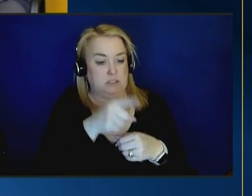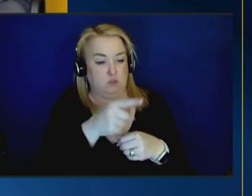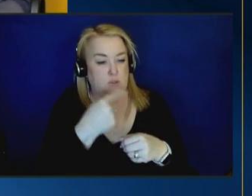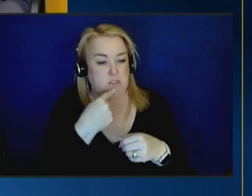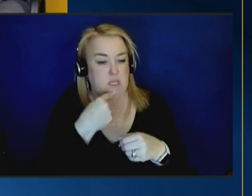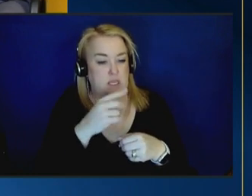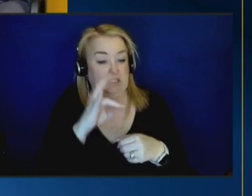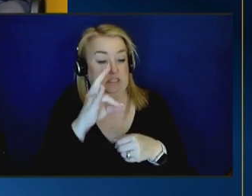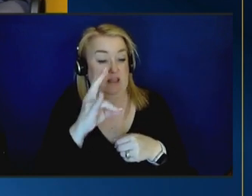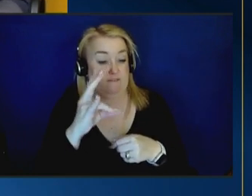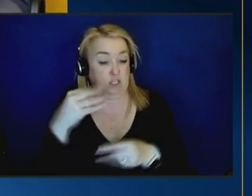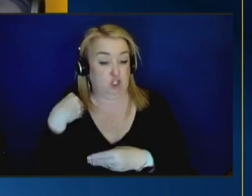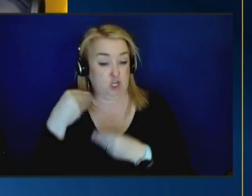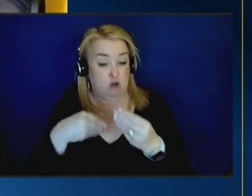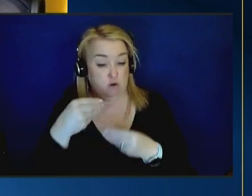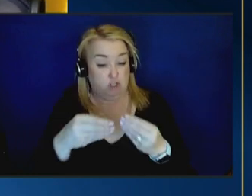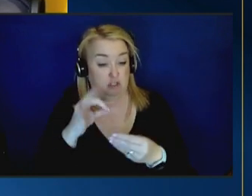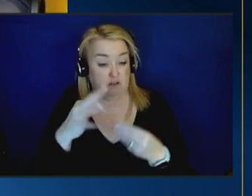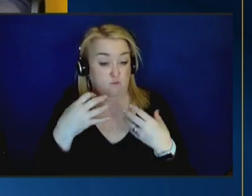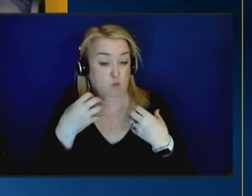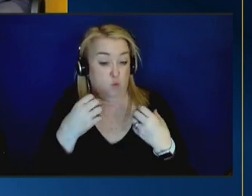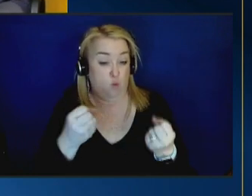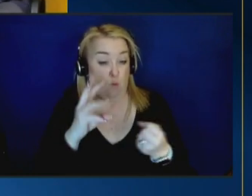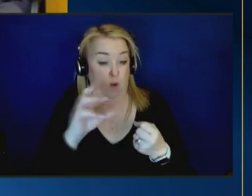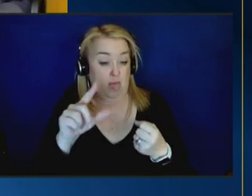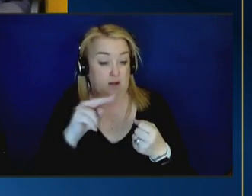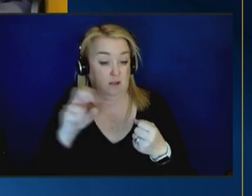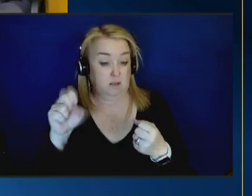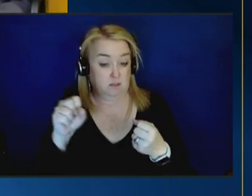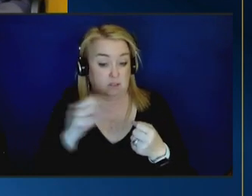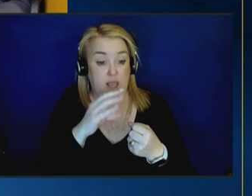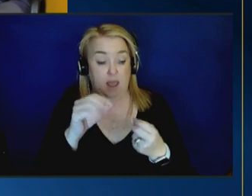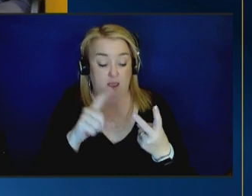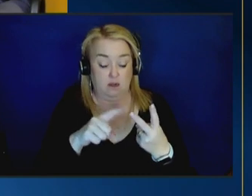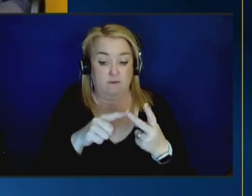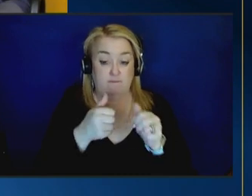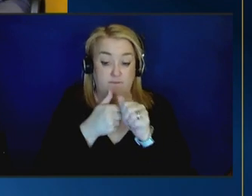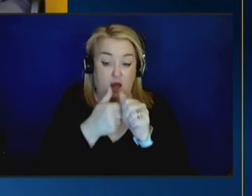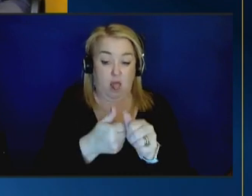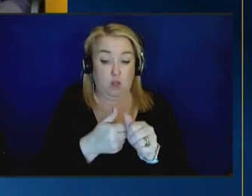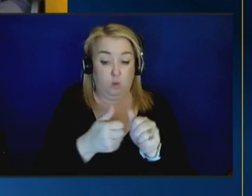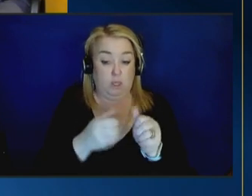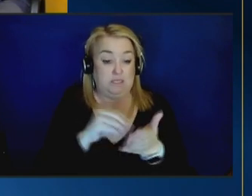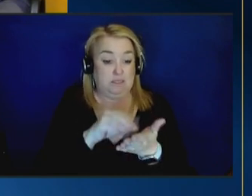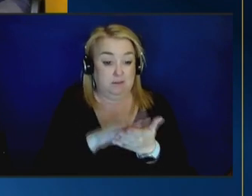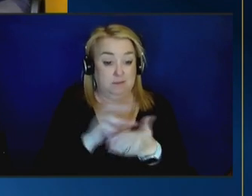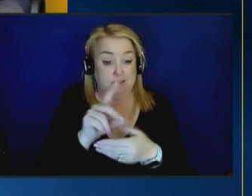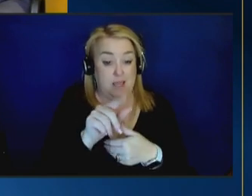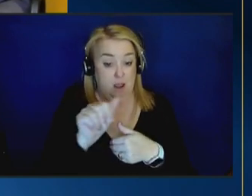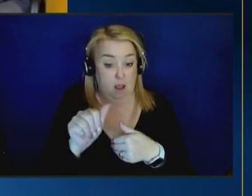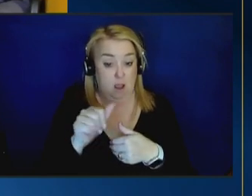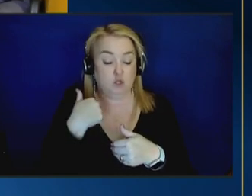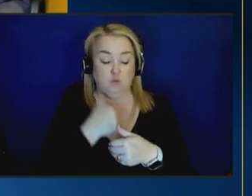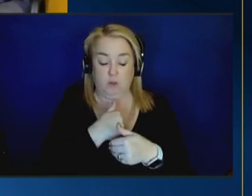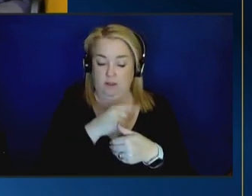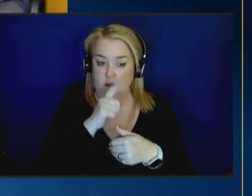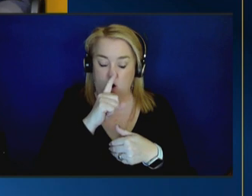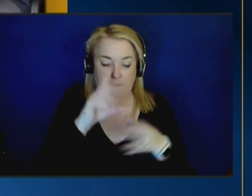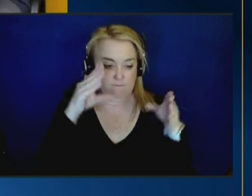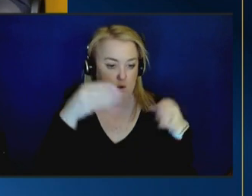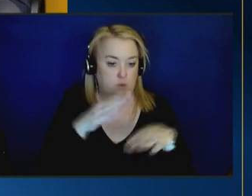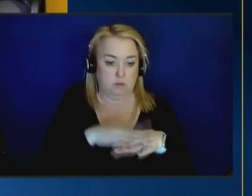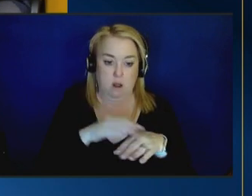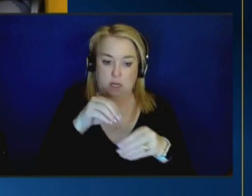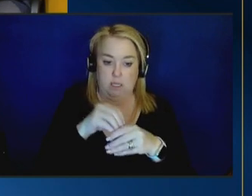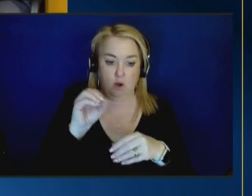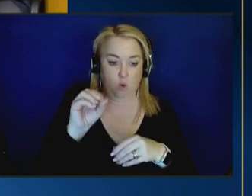that's incredible to think about and then of course following data around disparities is something uh that we have leaned into deeply in the state of oklahoma as well